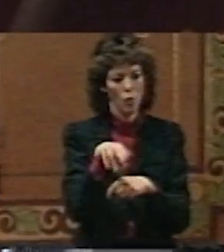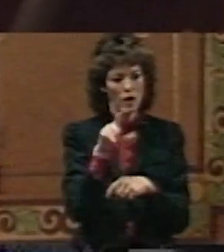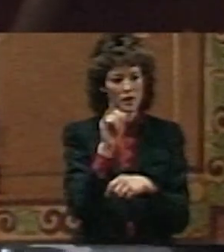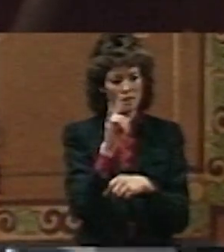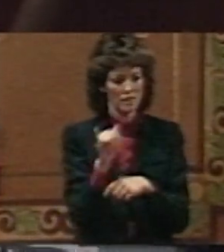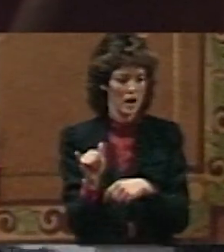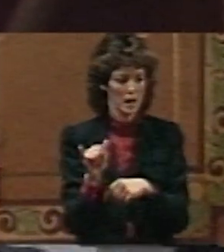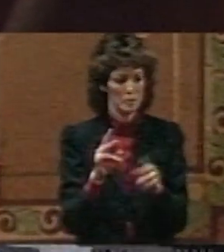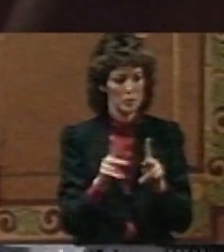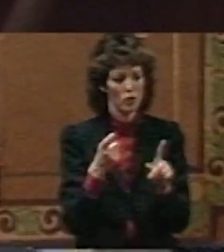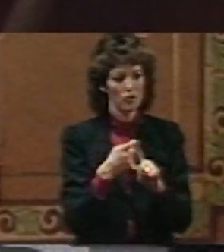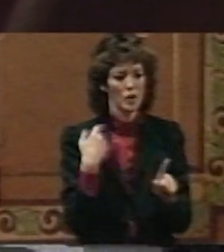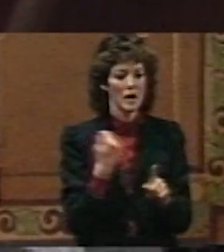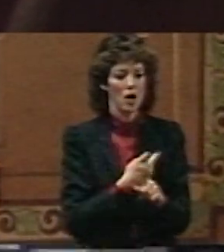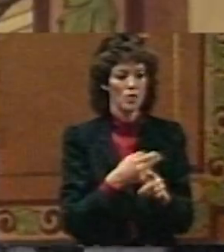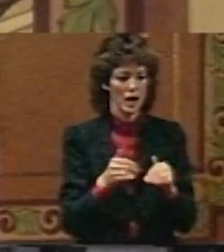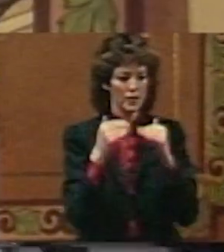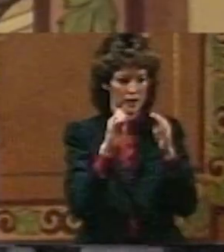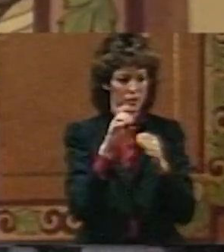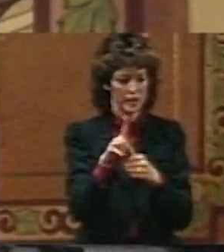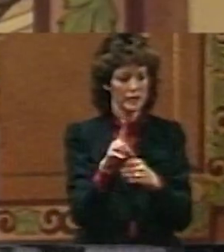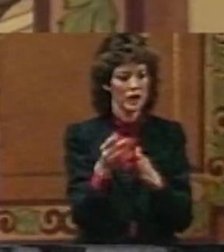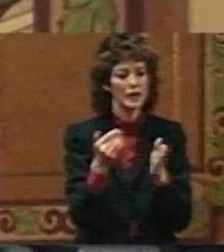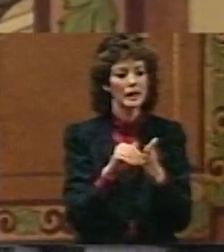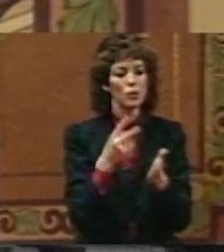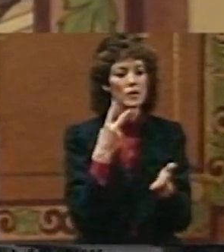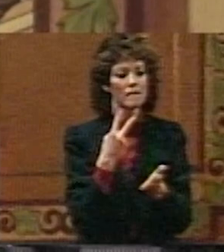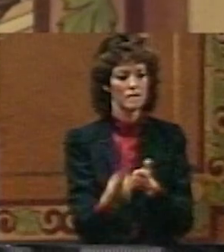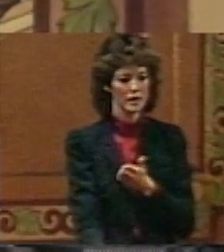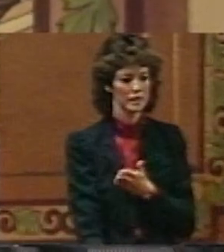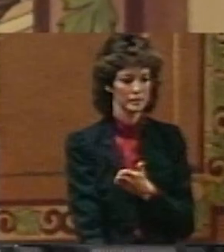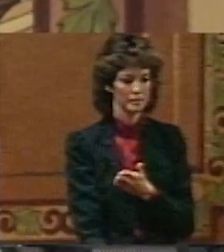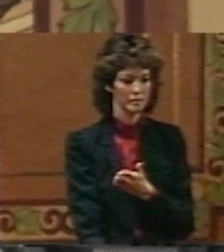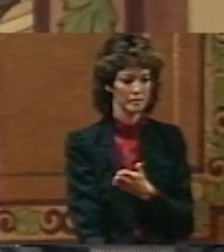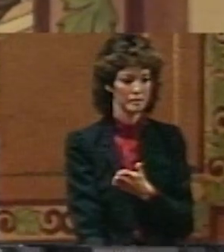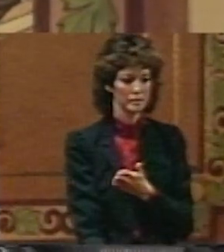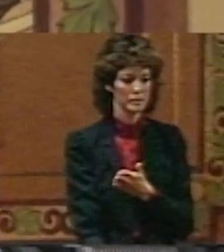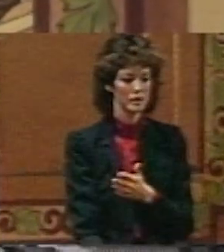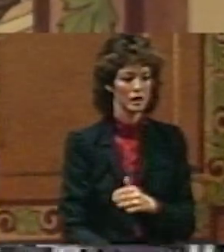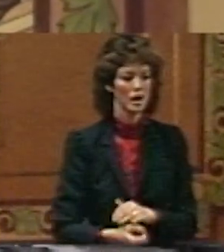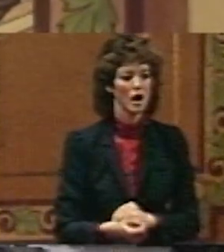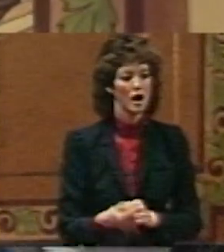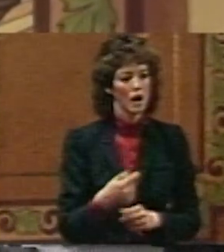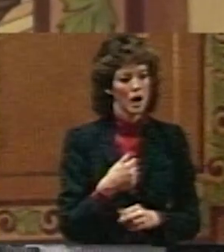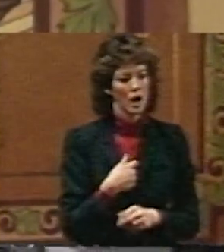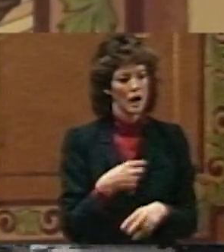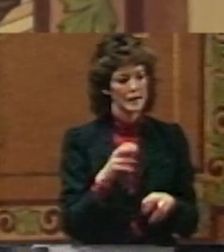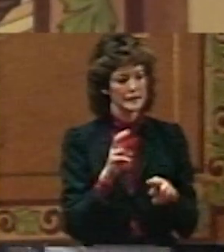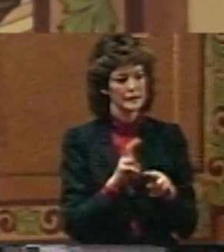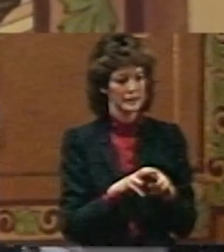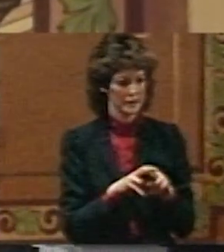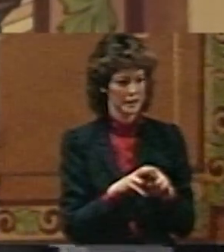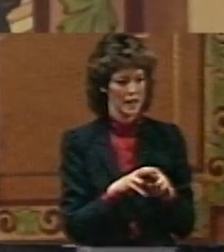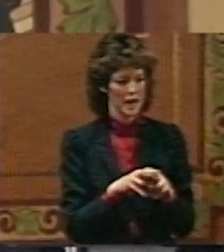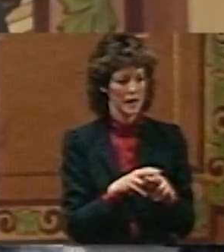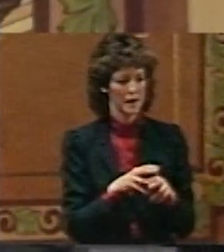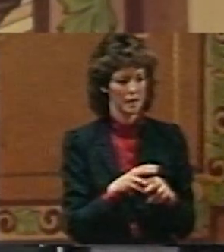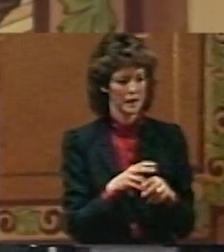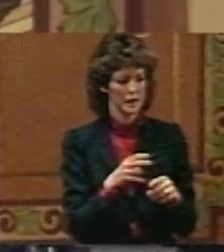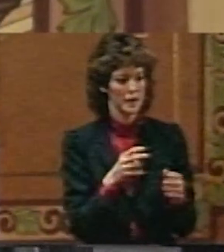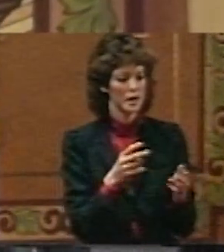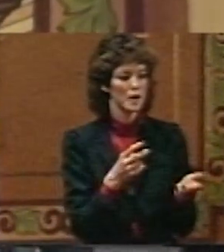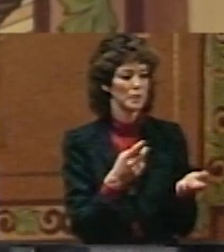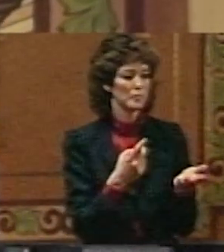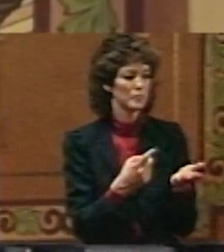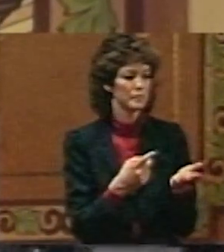from our higher education institutions, and again we failed. And I sat at the exit briefing with the